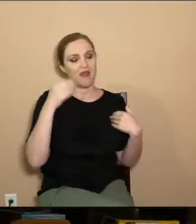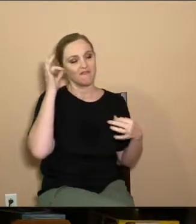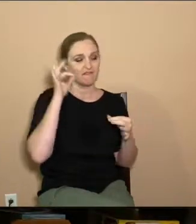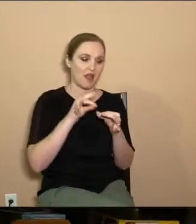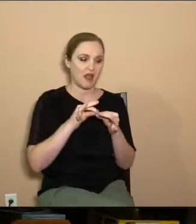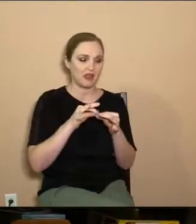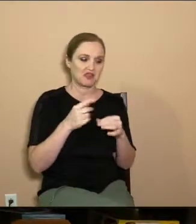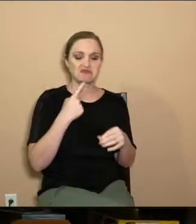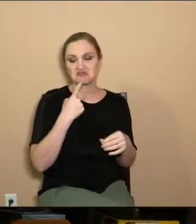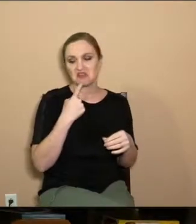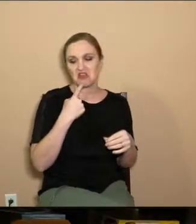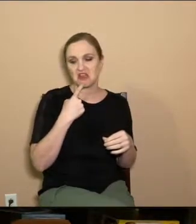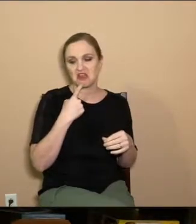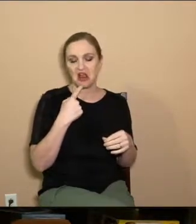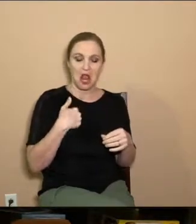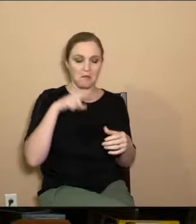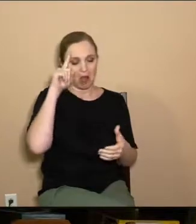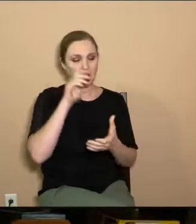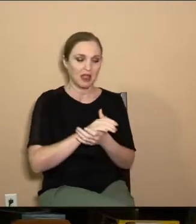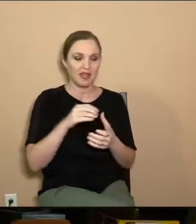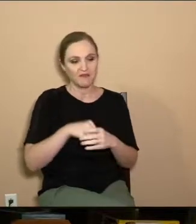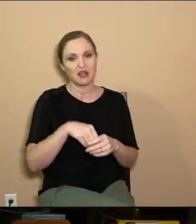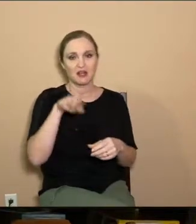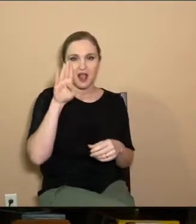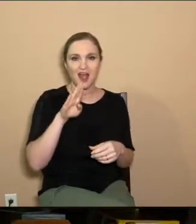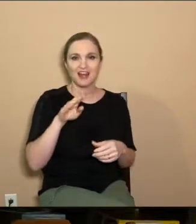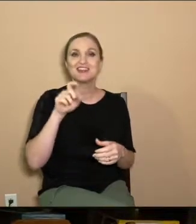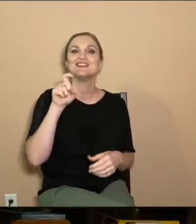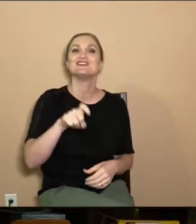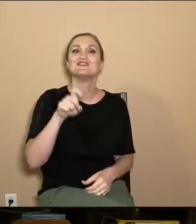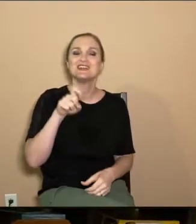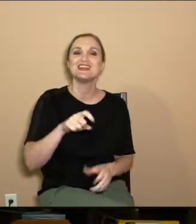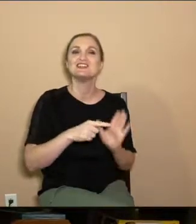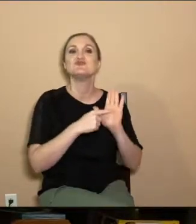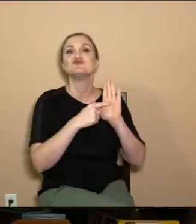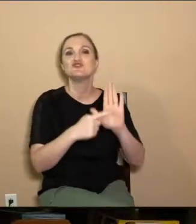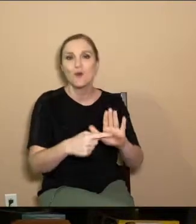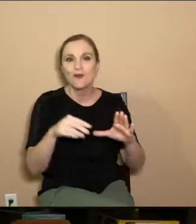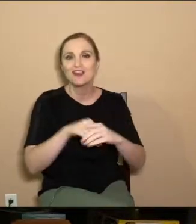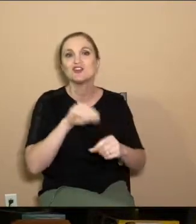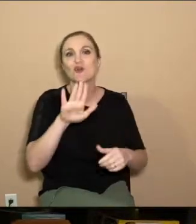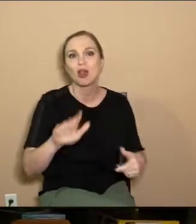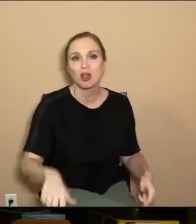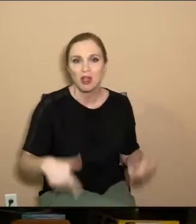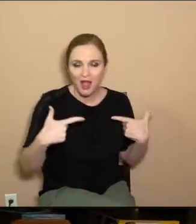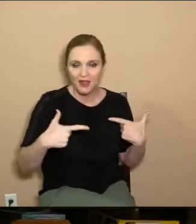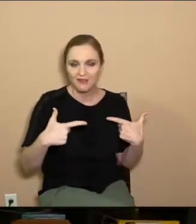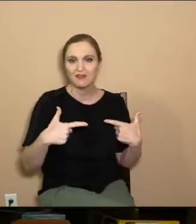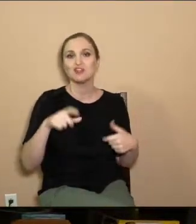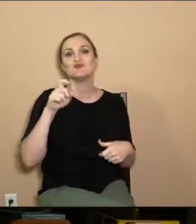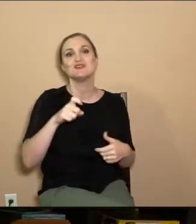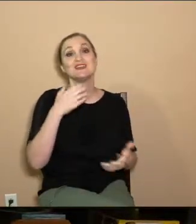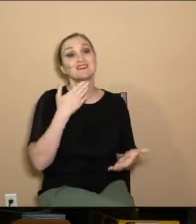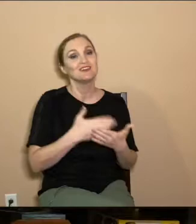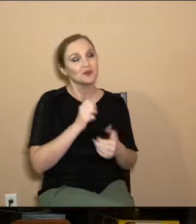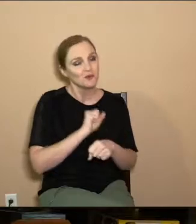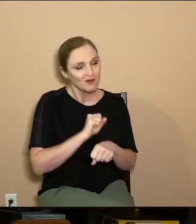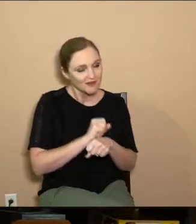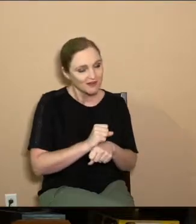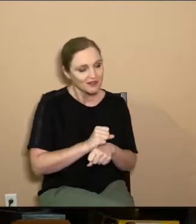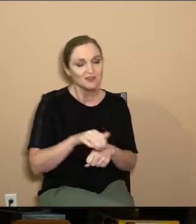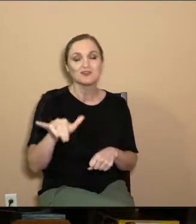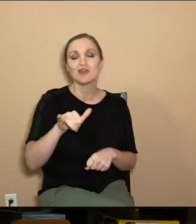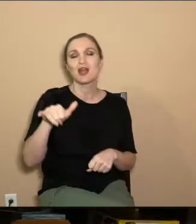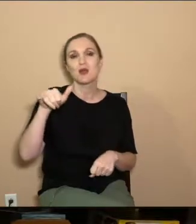God, not just saying with our lips that we believe in God. It takes living it out. It takes good works. As Paul